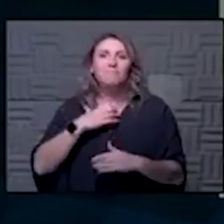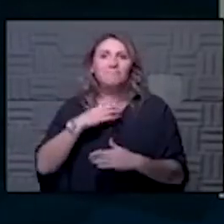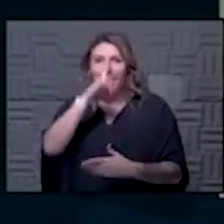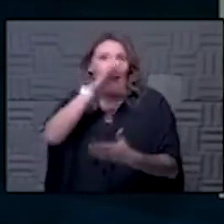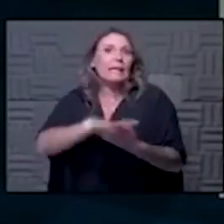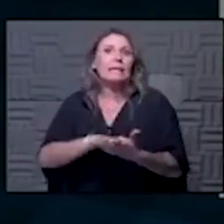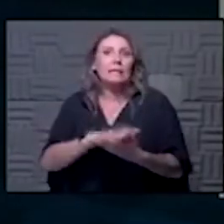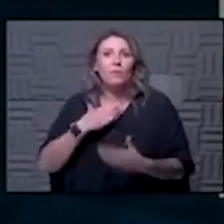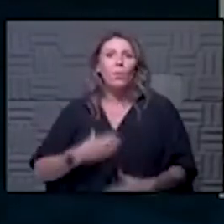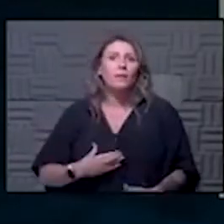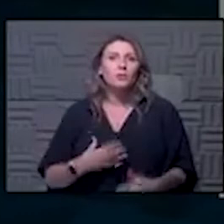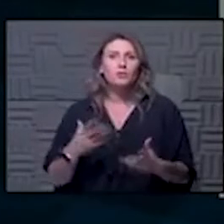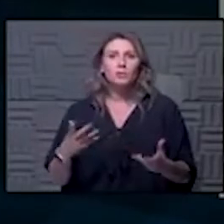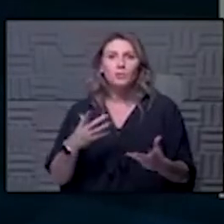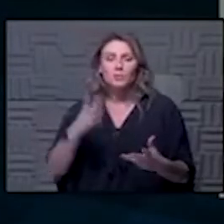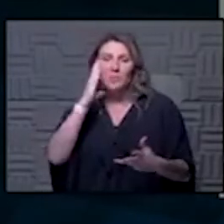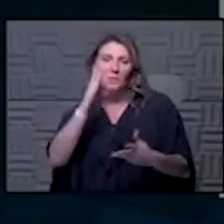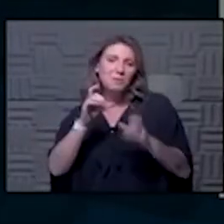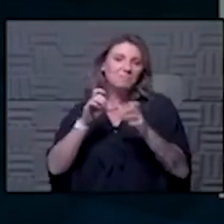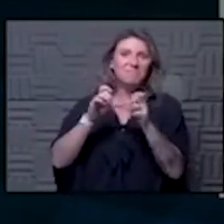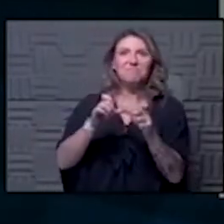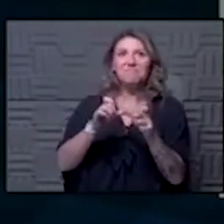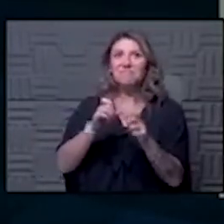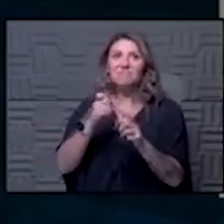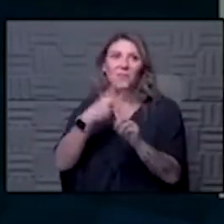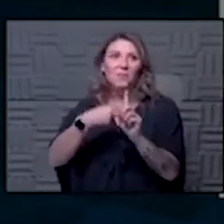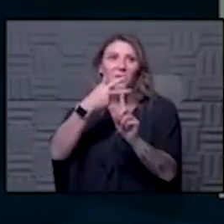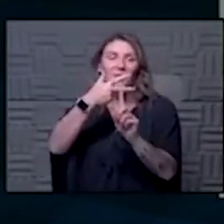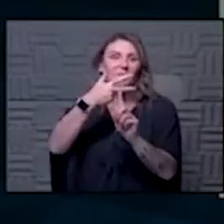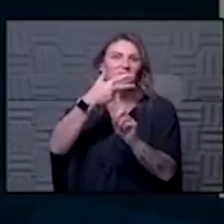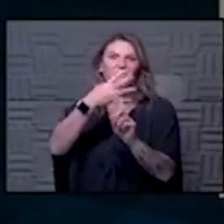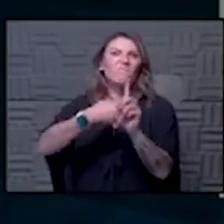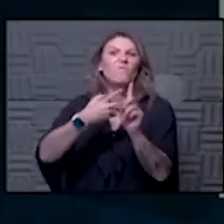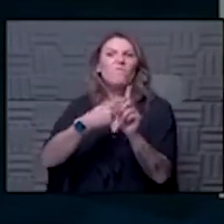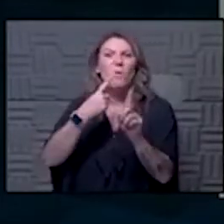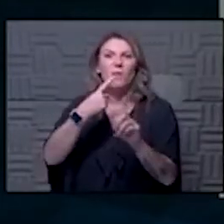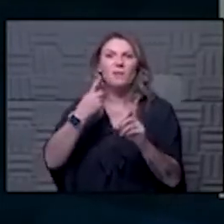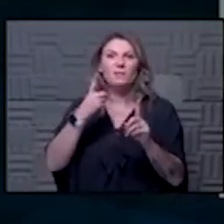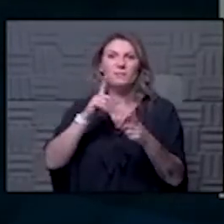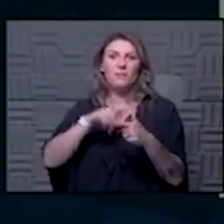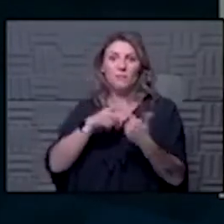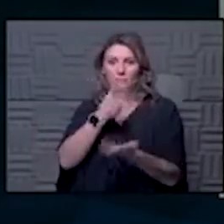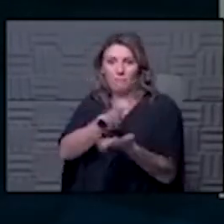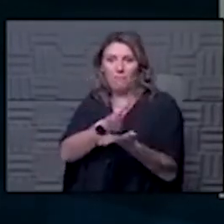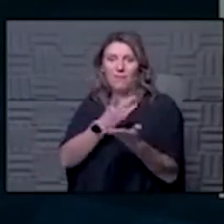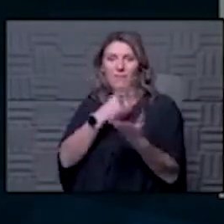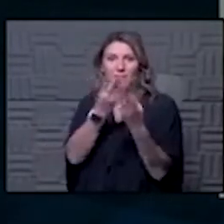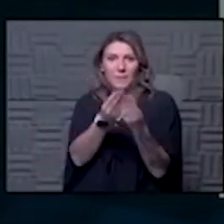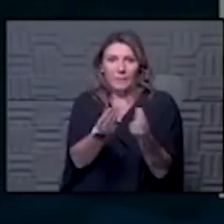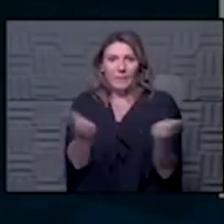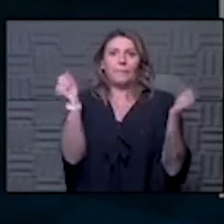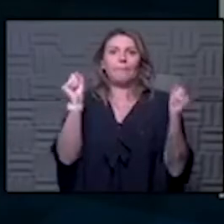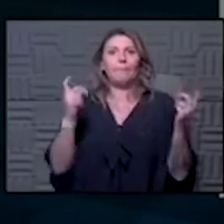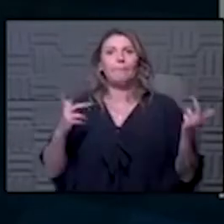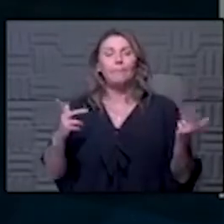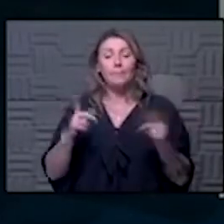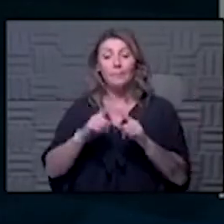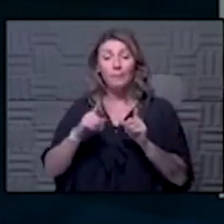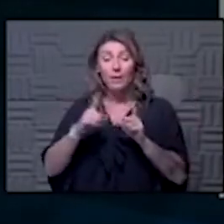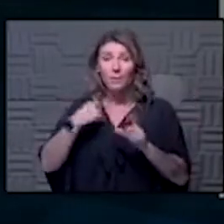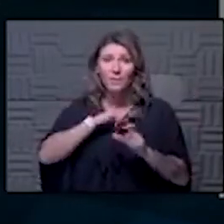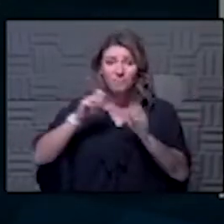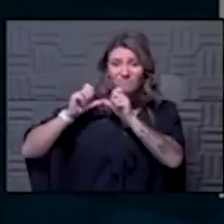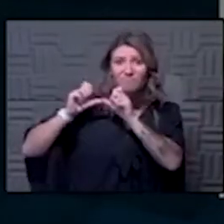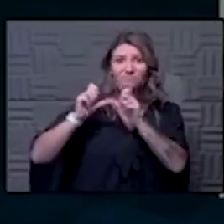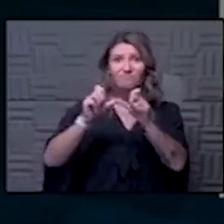say it that this would last for you know three four months if that and then you know kind of dissipate and as we continue to